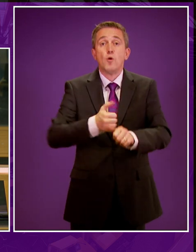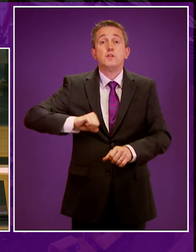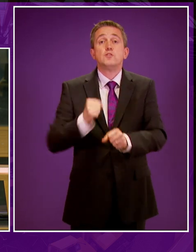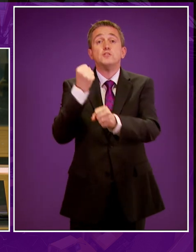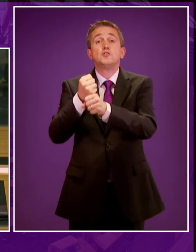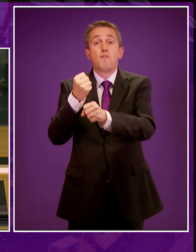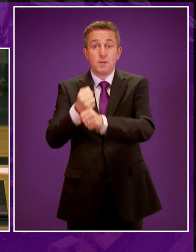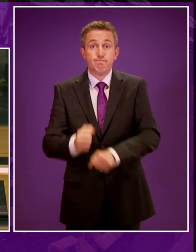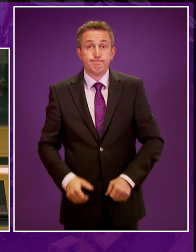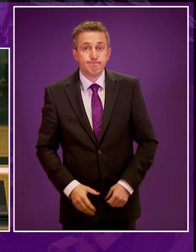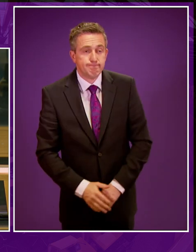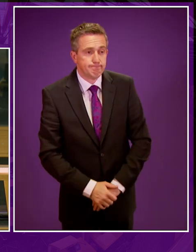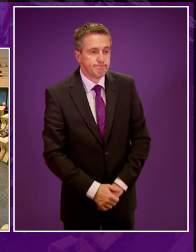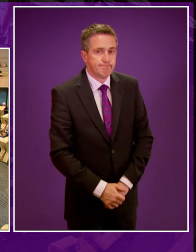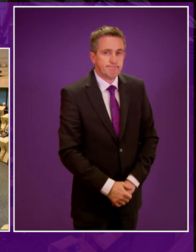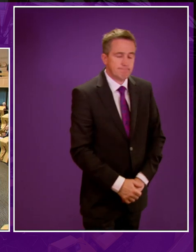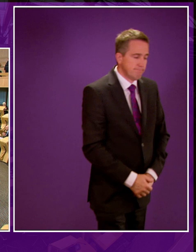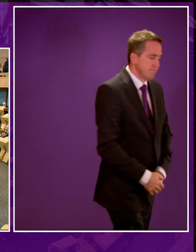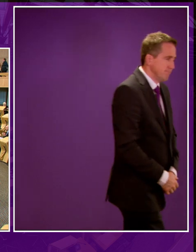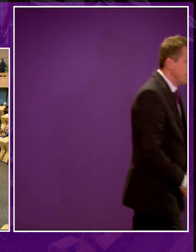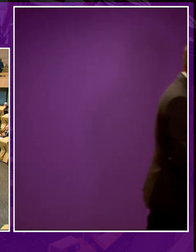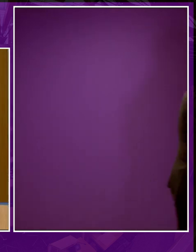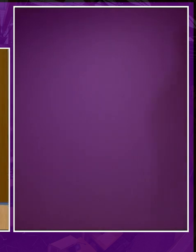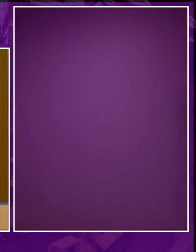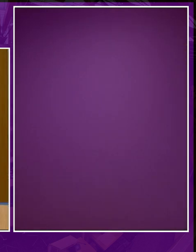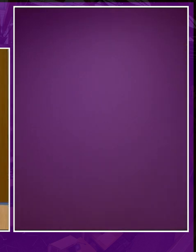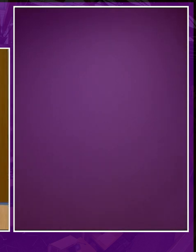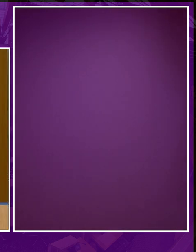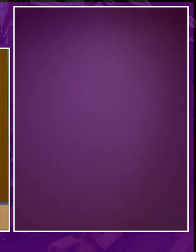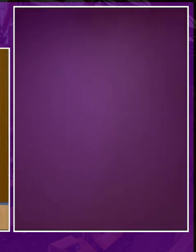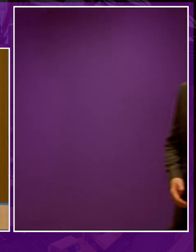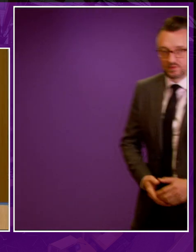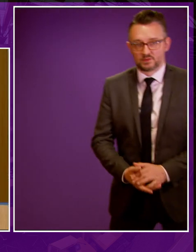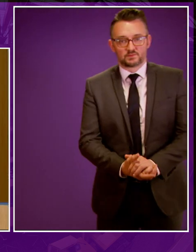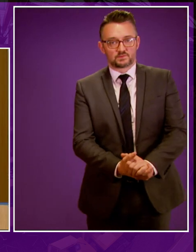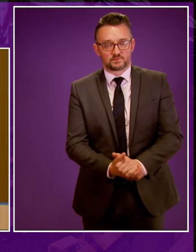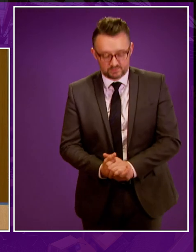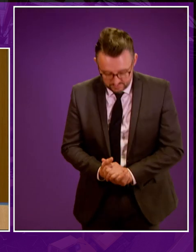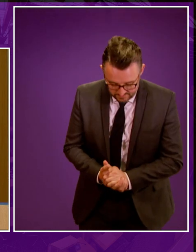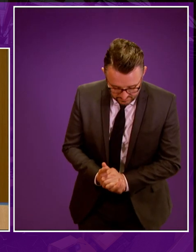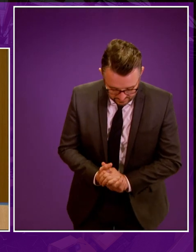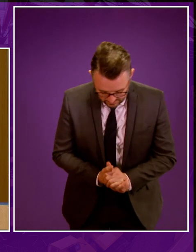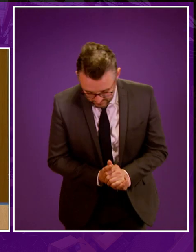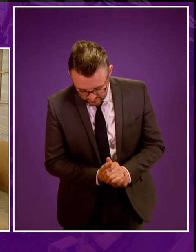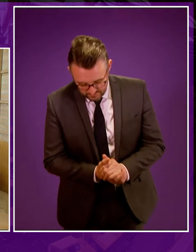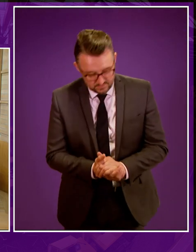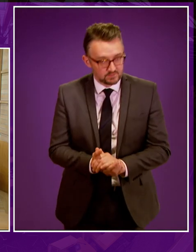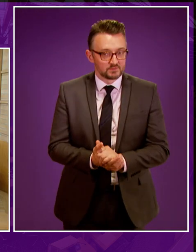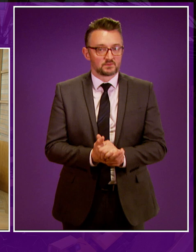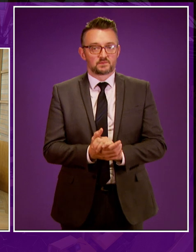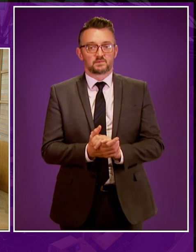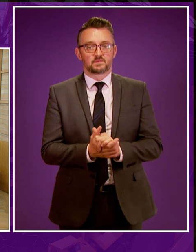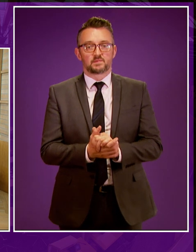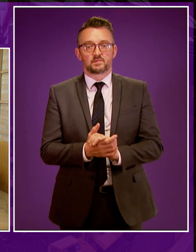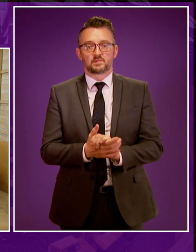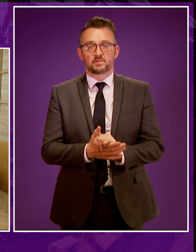Scottish Government's ban. Thank you very much, Mr. Beatty. I call Jamie Green to be followed by Ash Denham. Mr. Green, please. Thank you, President